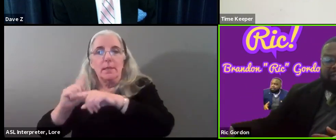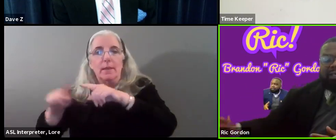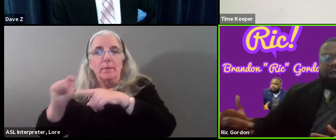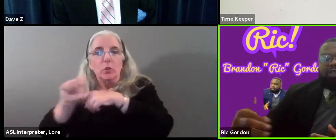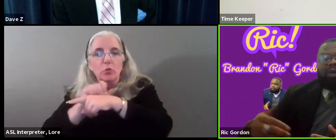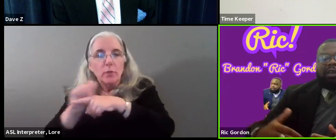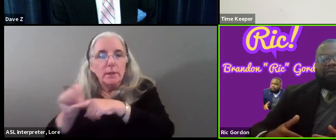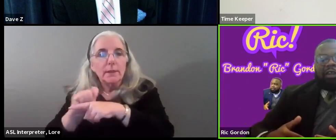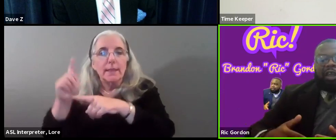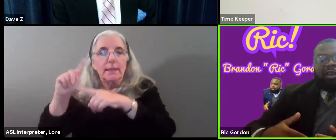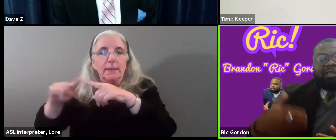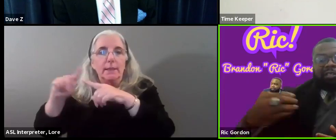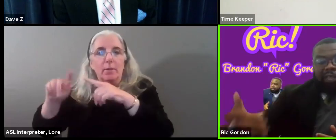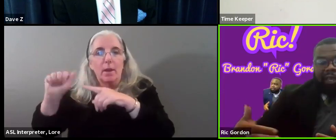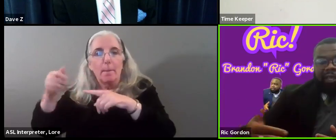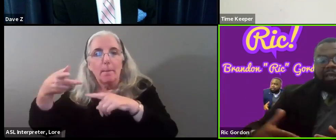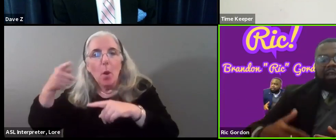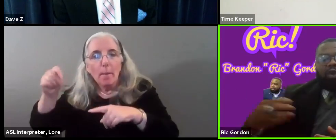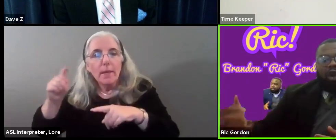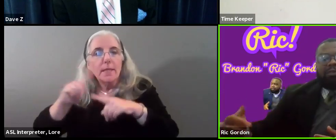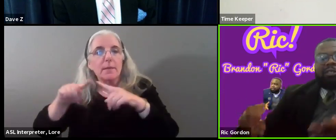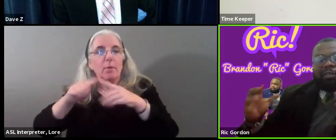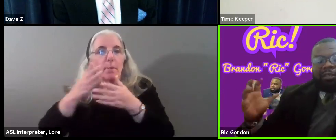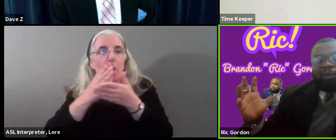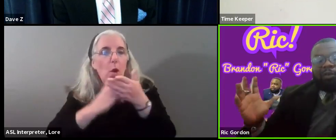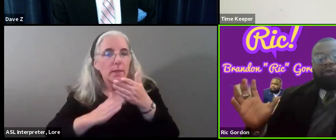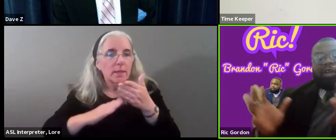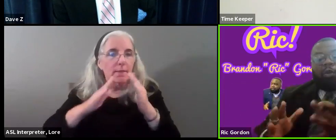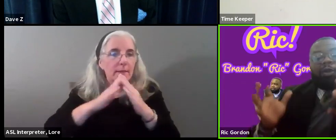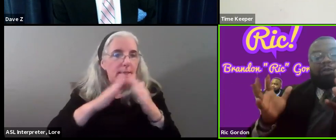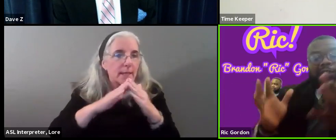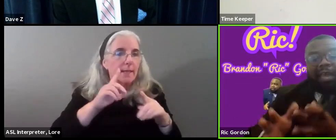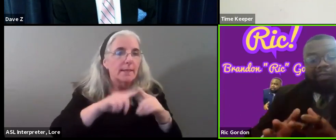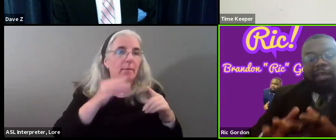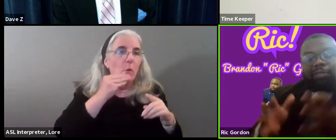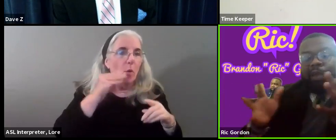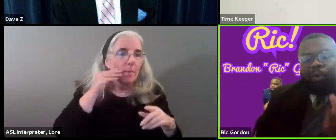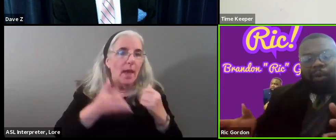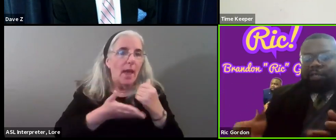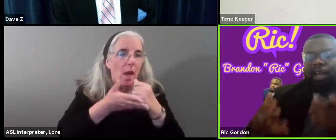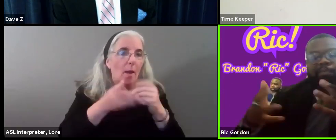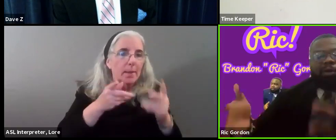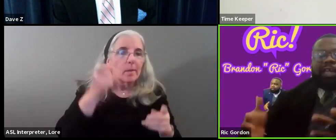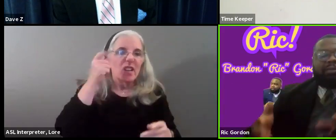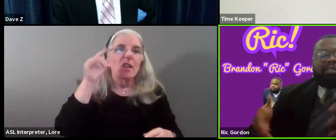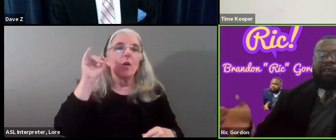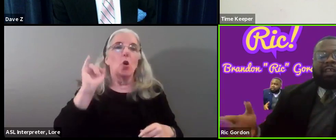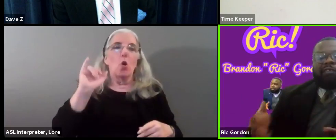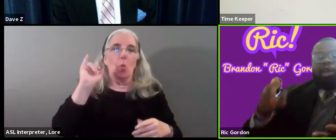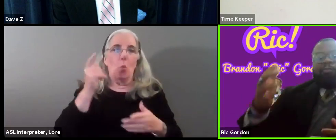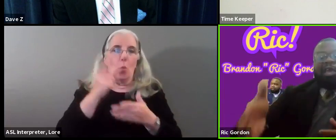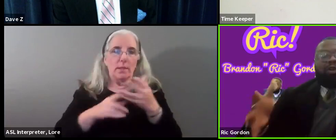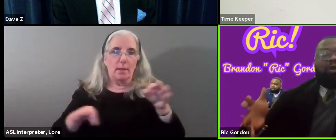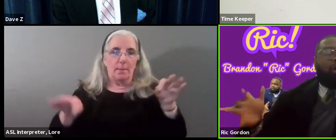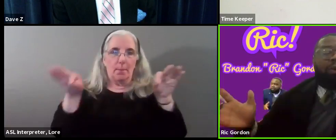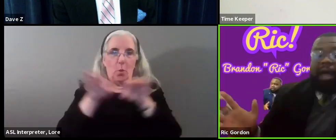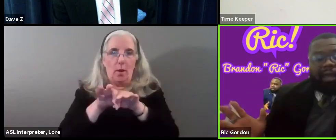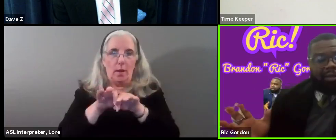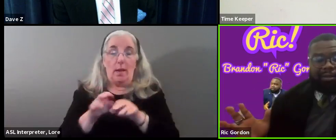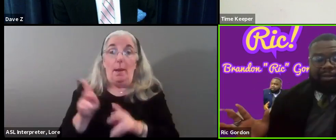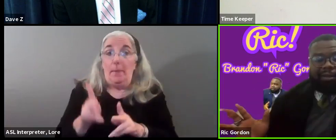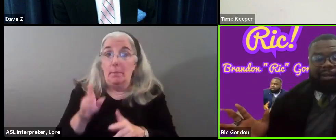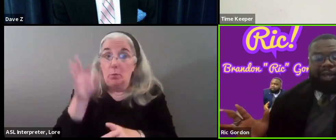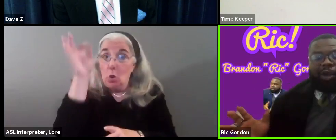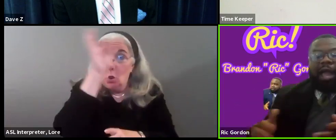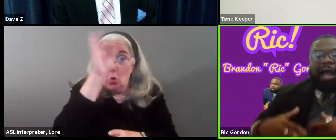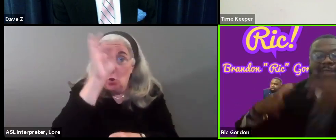the complexes throughout different areas of the city, different homes, so people can know and understand the importance. Most times, it's the fact that people don't know